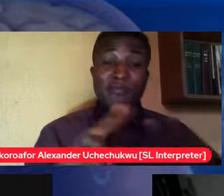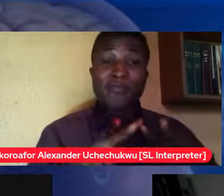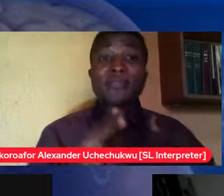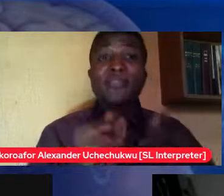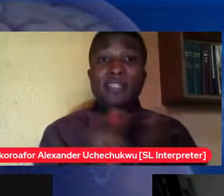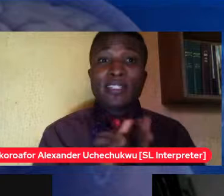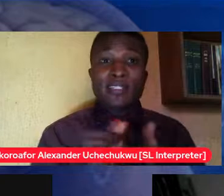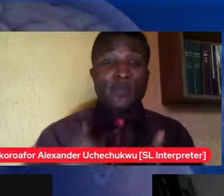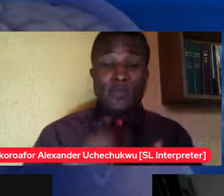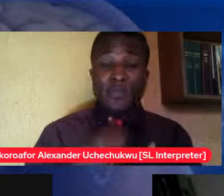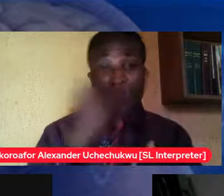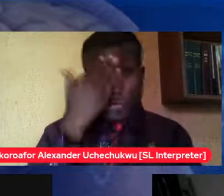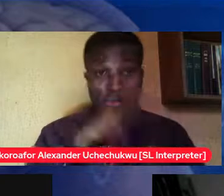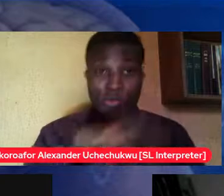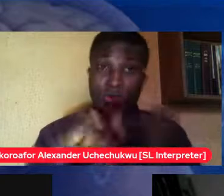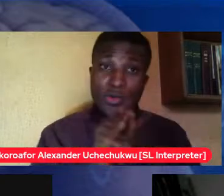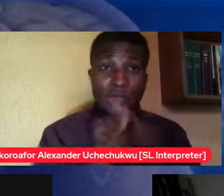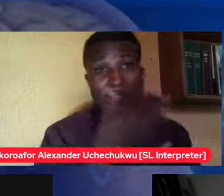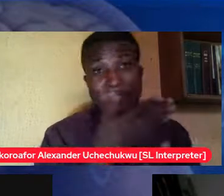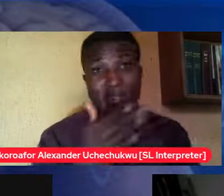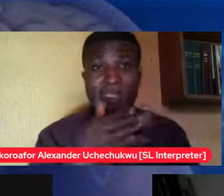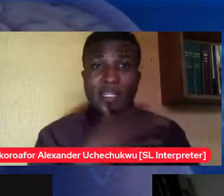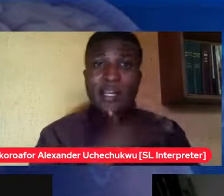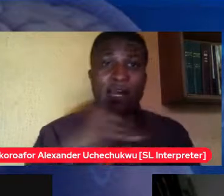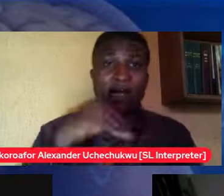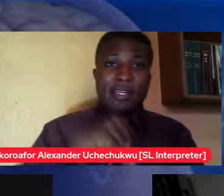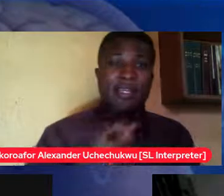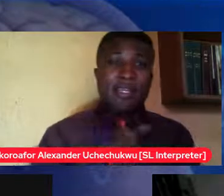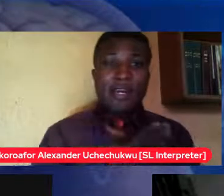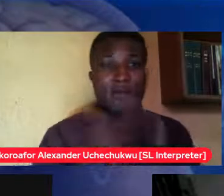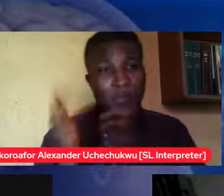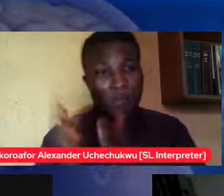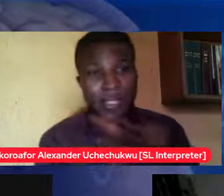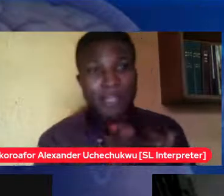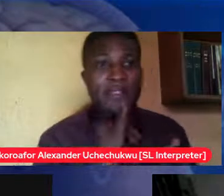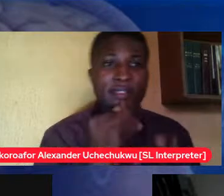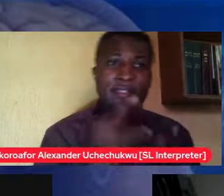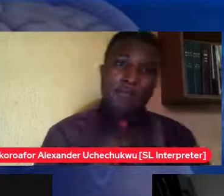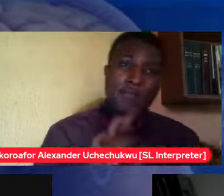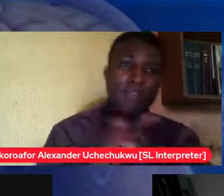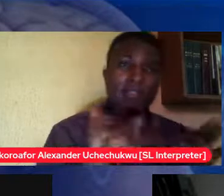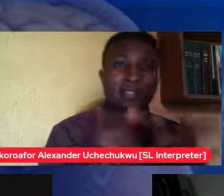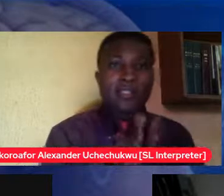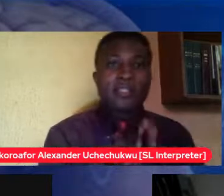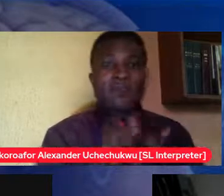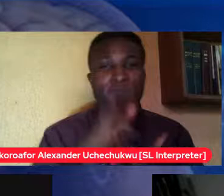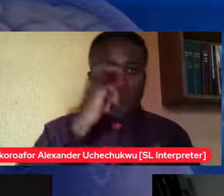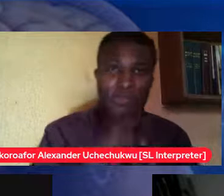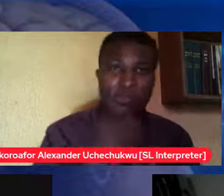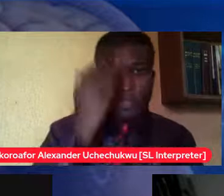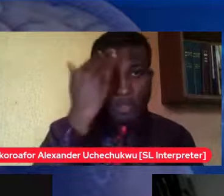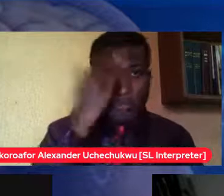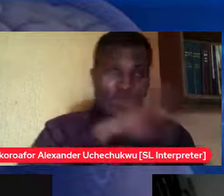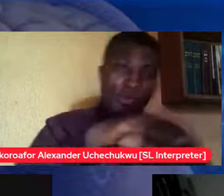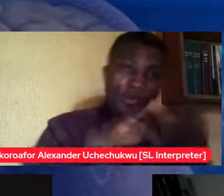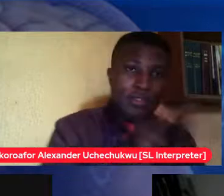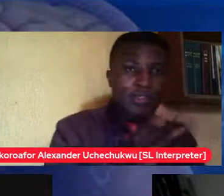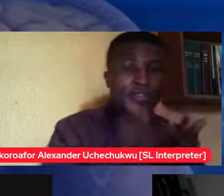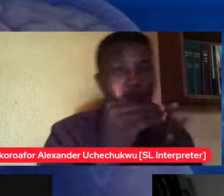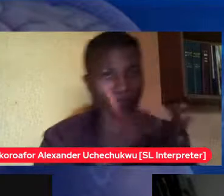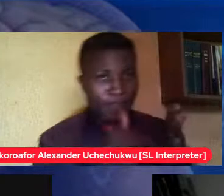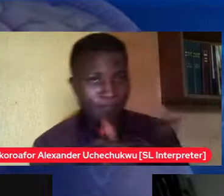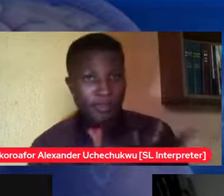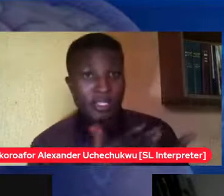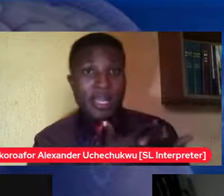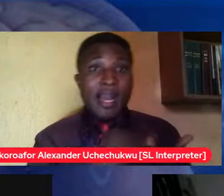design how to find love and how to get into relationships these things are at the back of our minds as parents and yes you cannot beat the parents